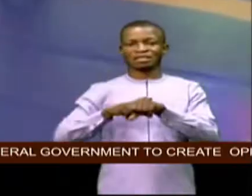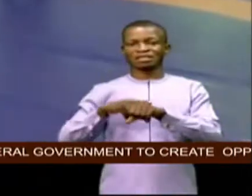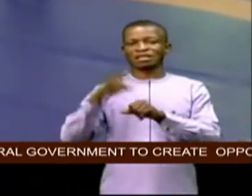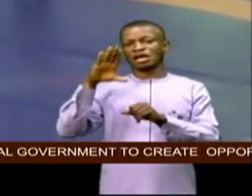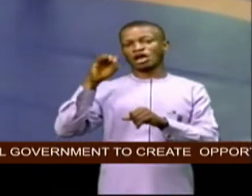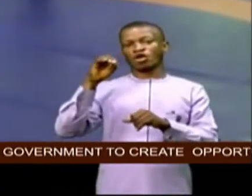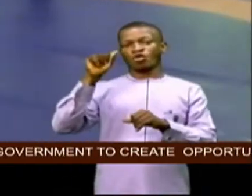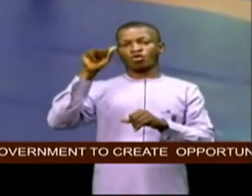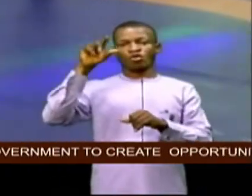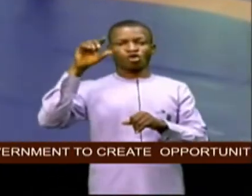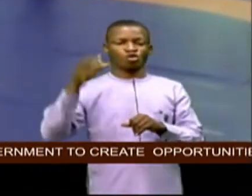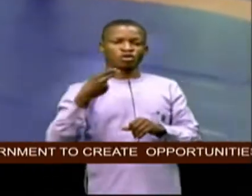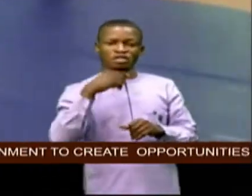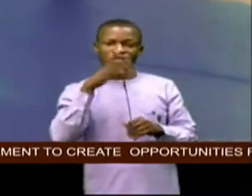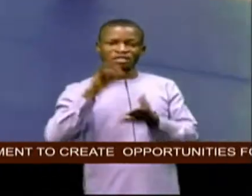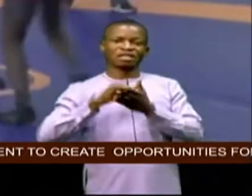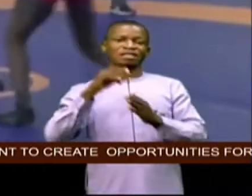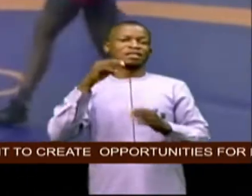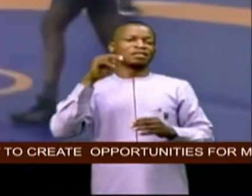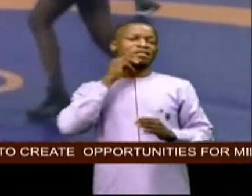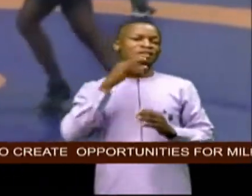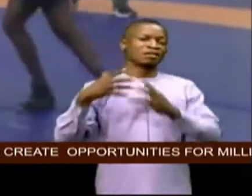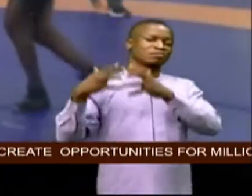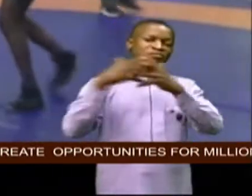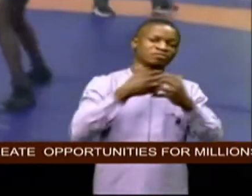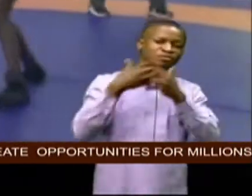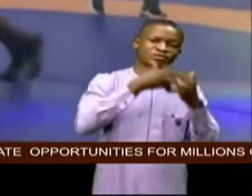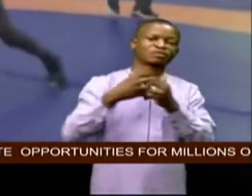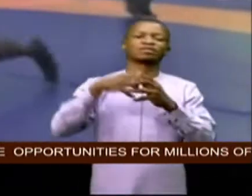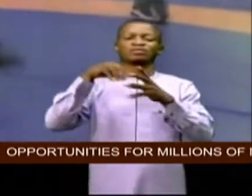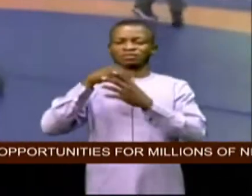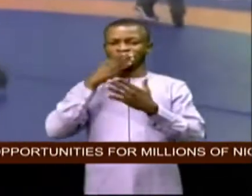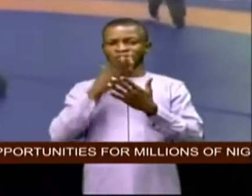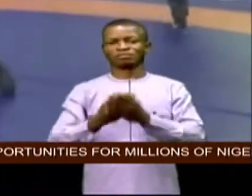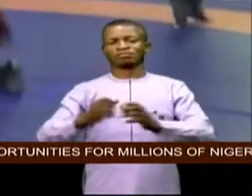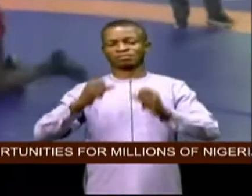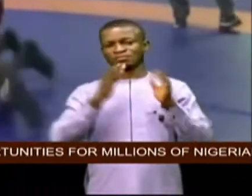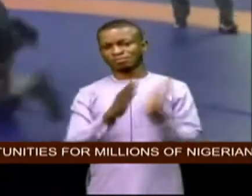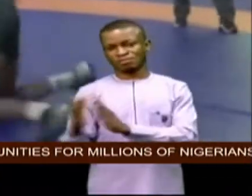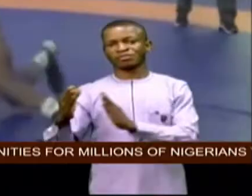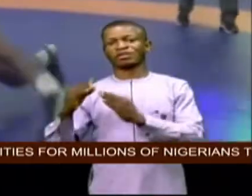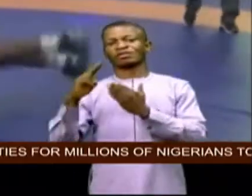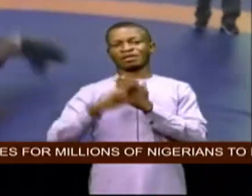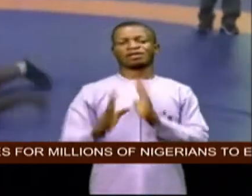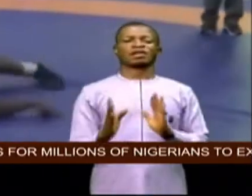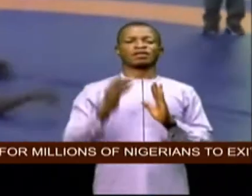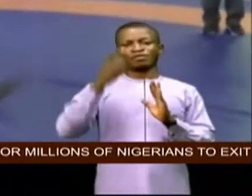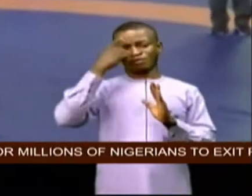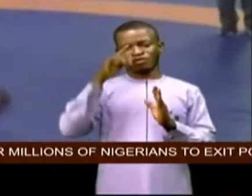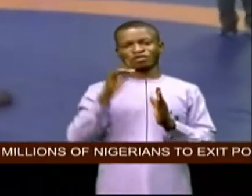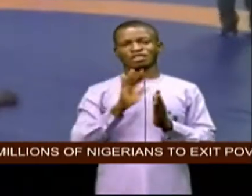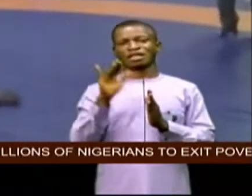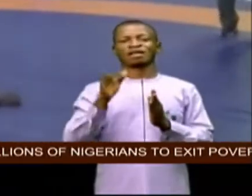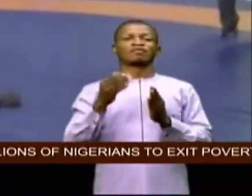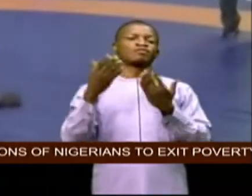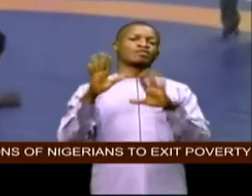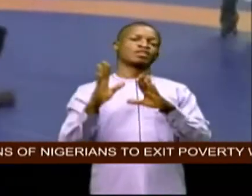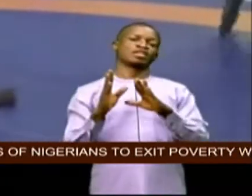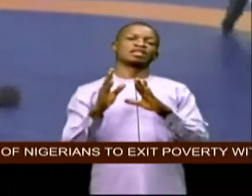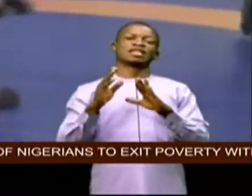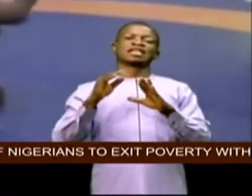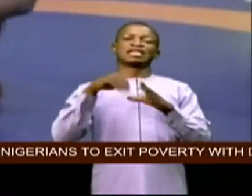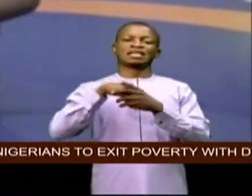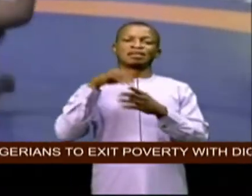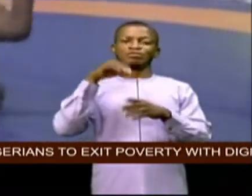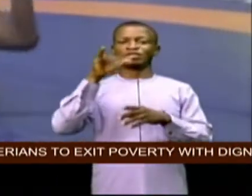team nigeria wrestlers are in good shape after their display at the just ended balaza champion of champions tournaments in